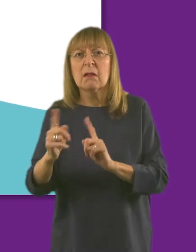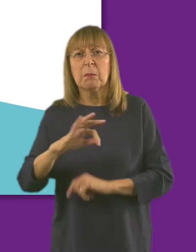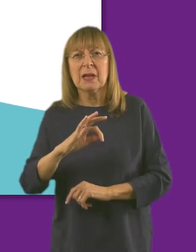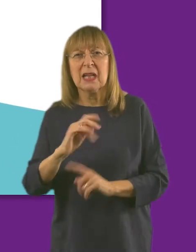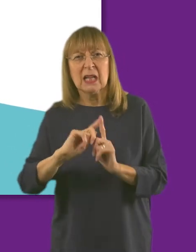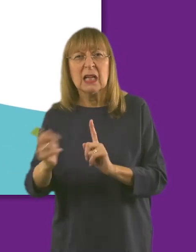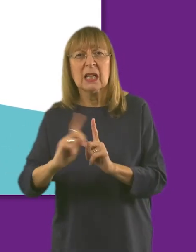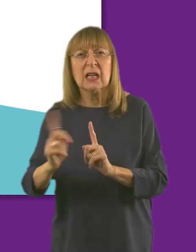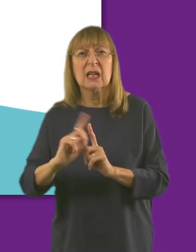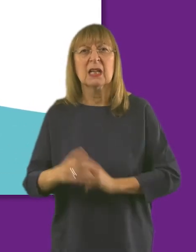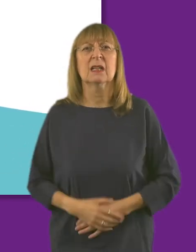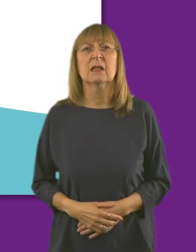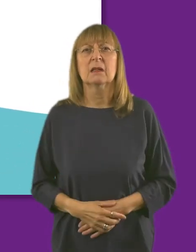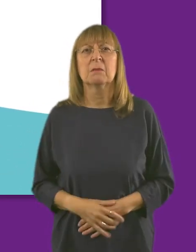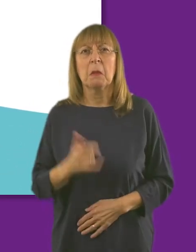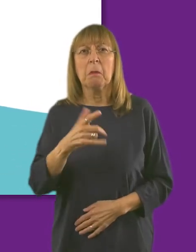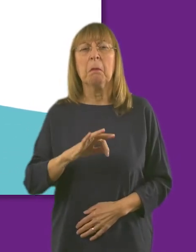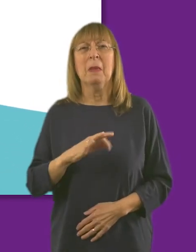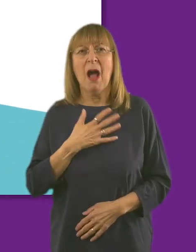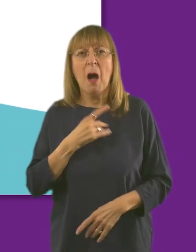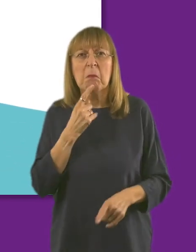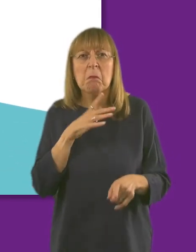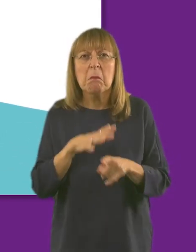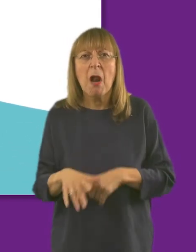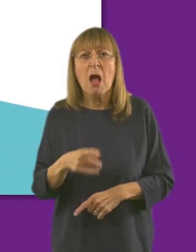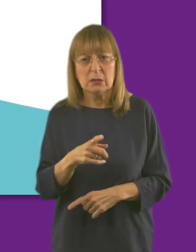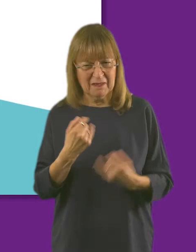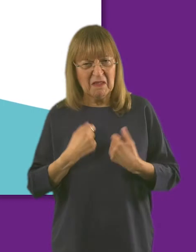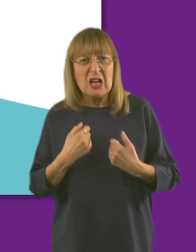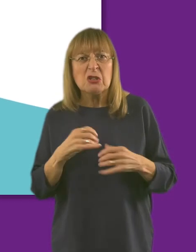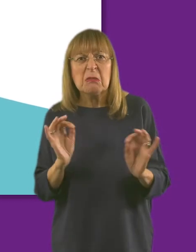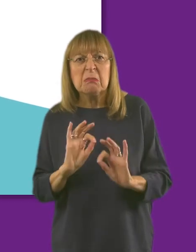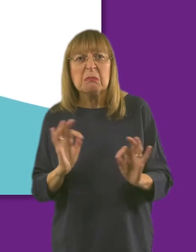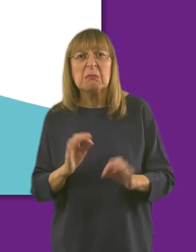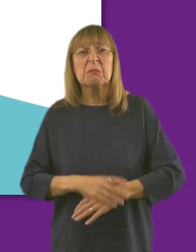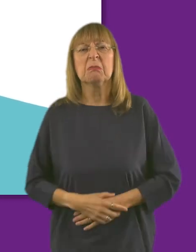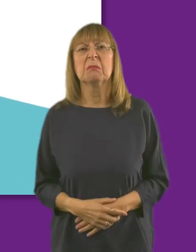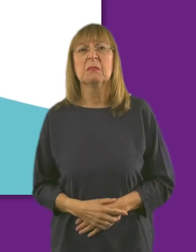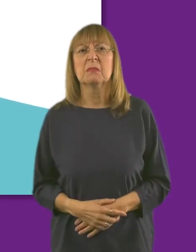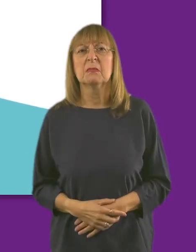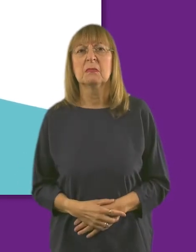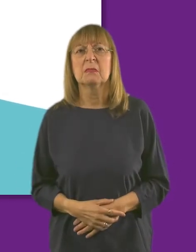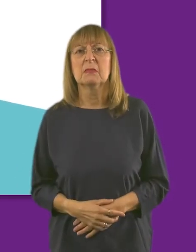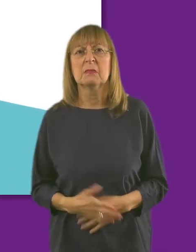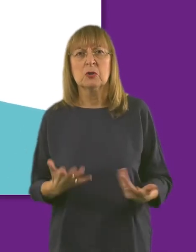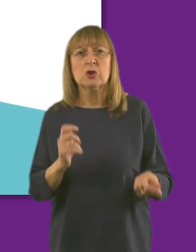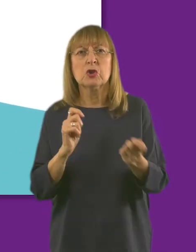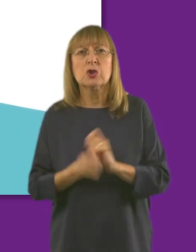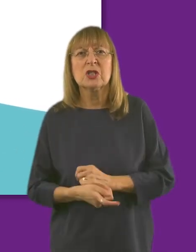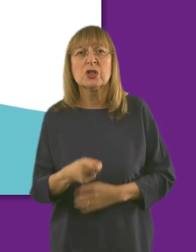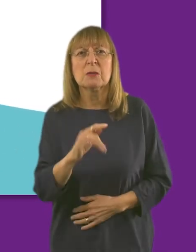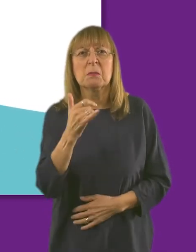frequently? B. Blood. Have you noticed blood in your pee when you don't have an infection? C. Change.